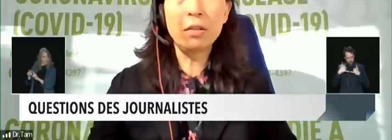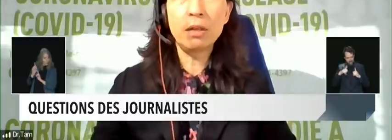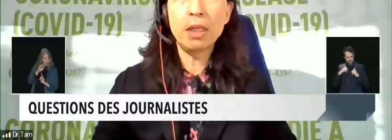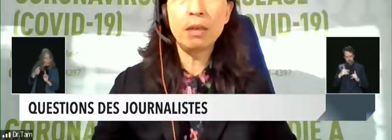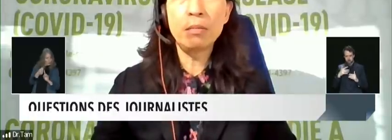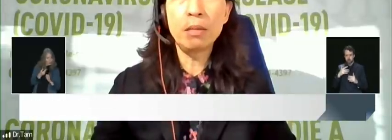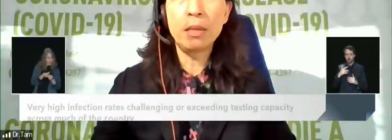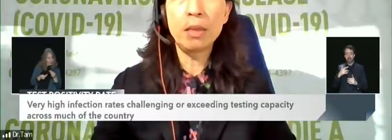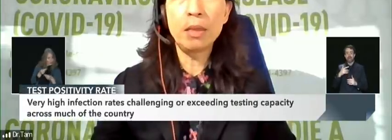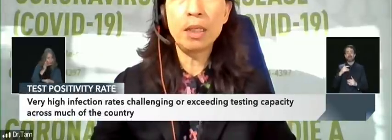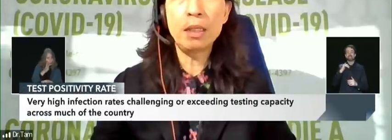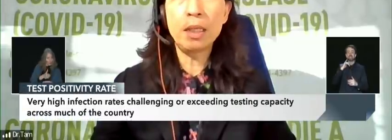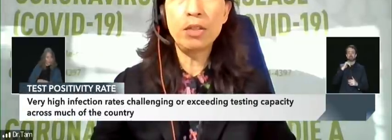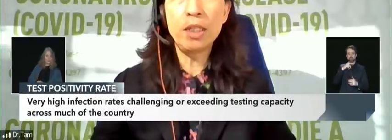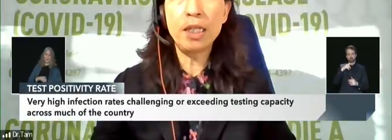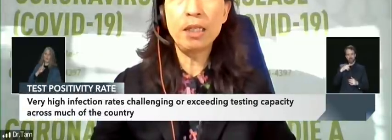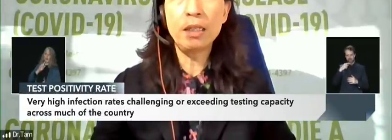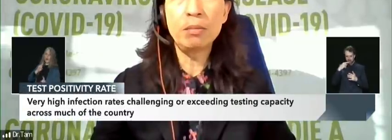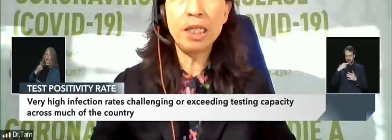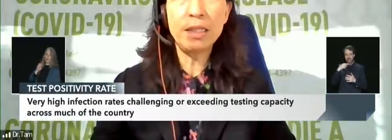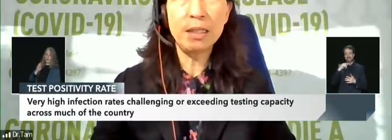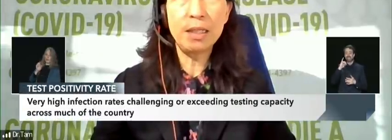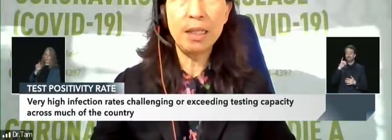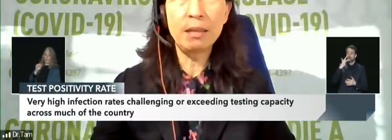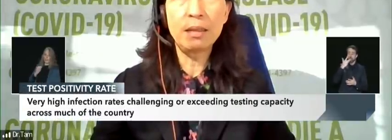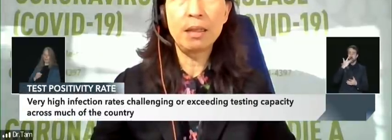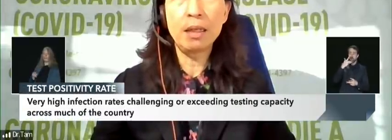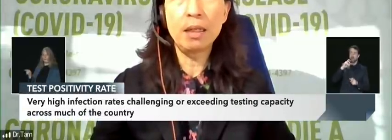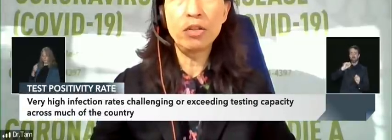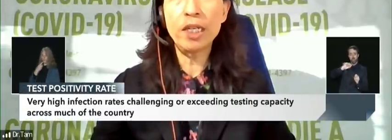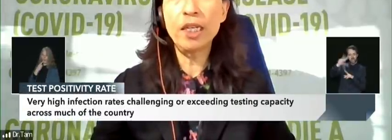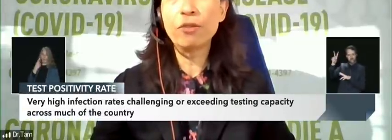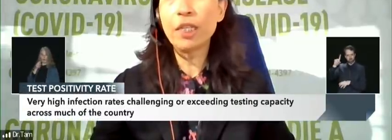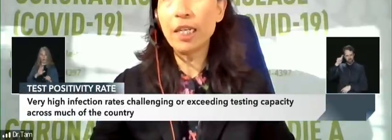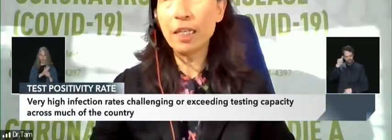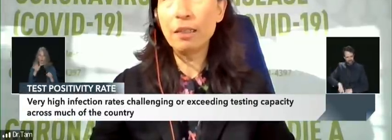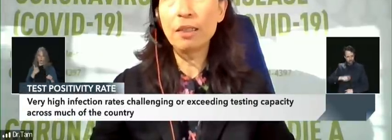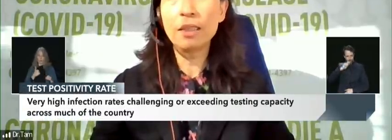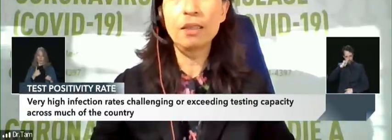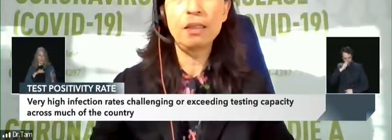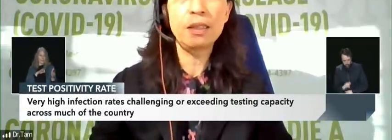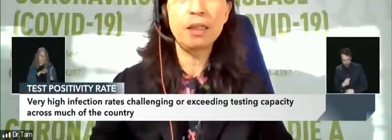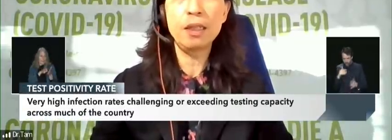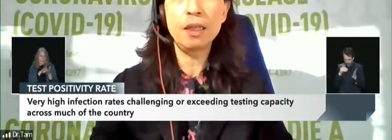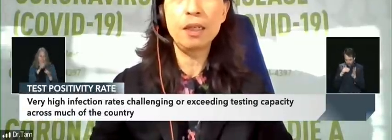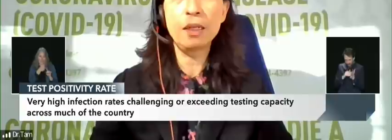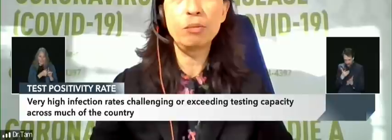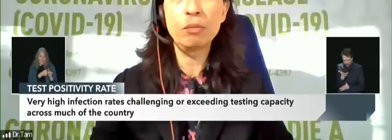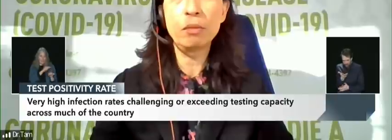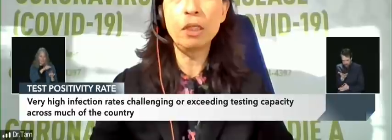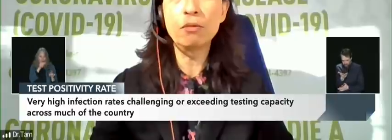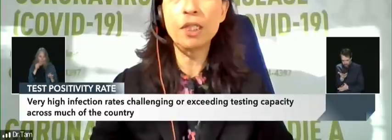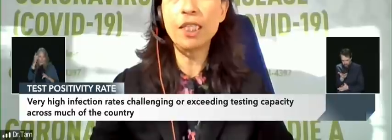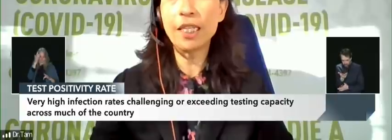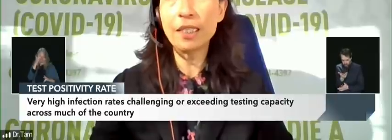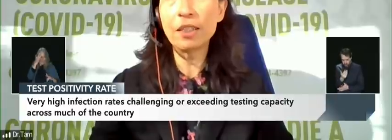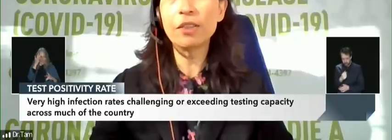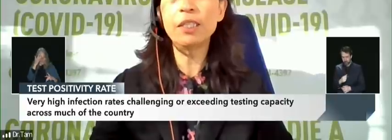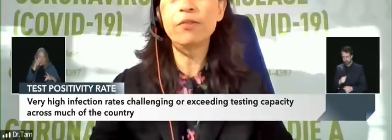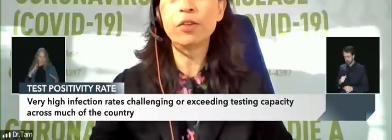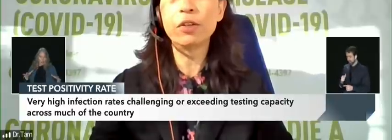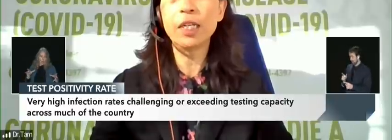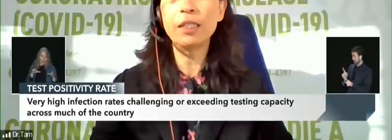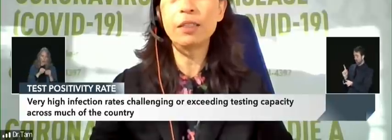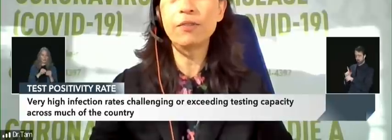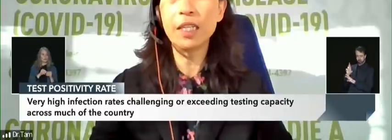yes so as you say in the domestic sense tracking every case isn't you know really